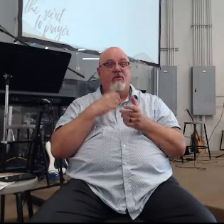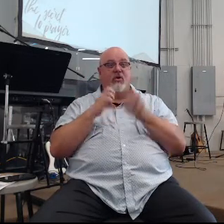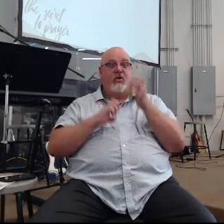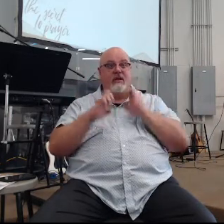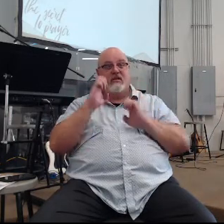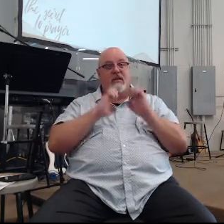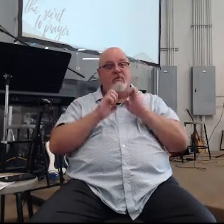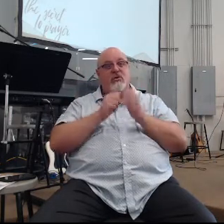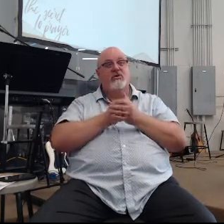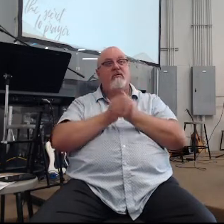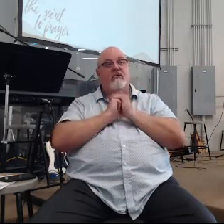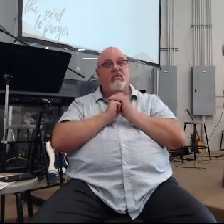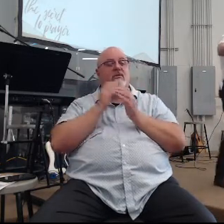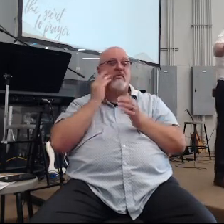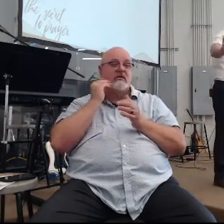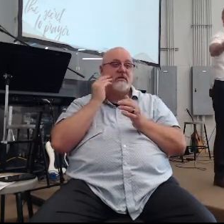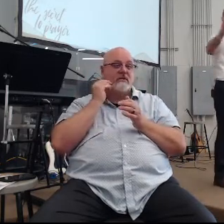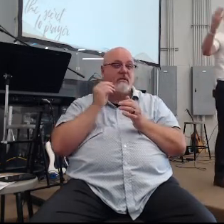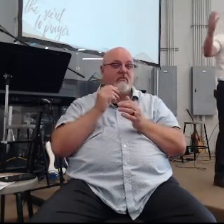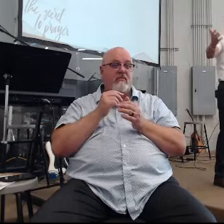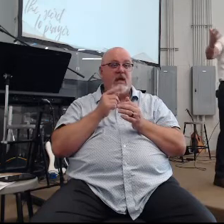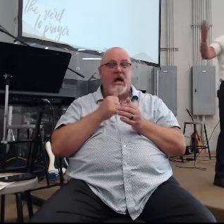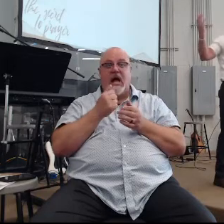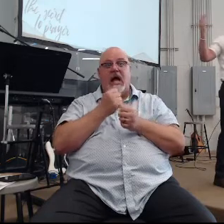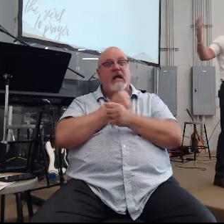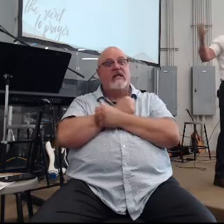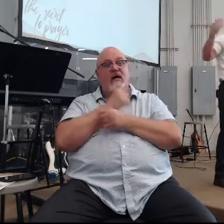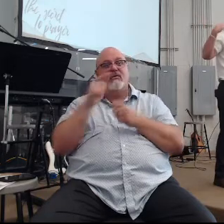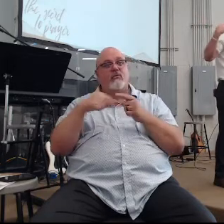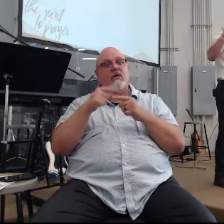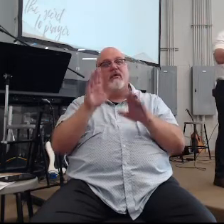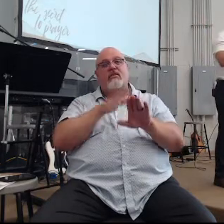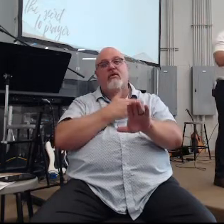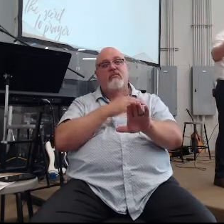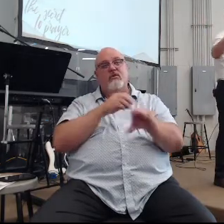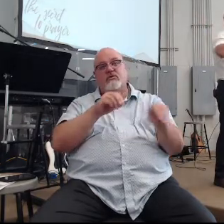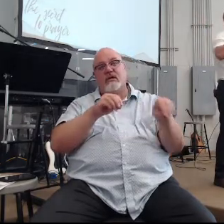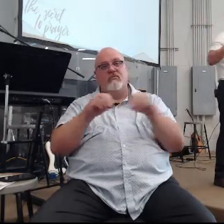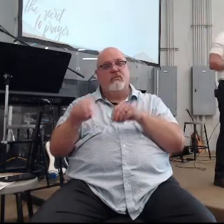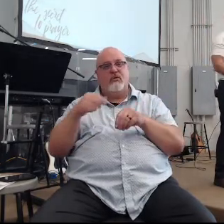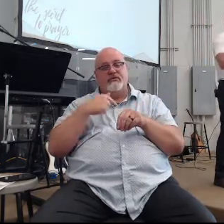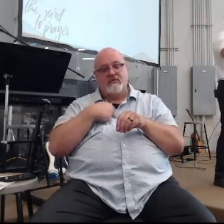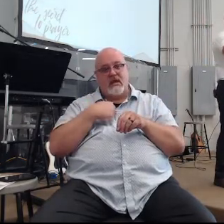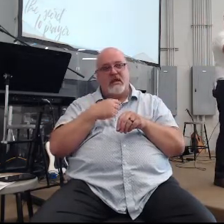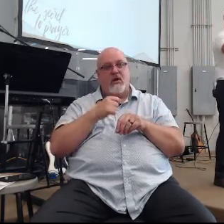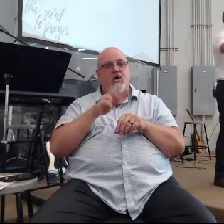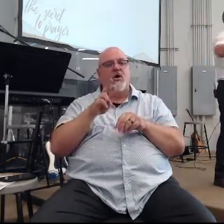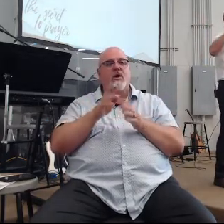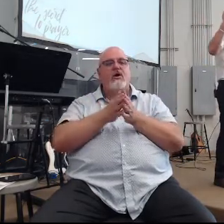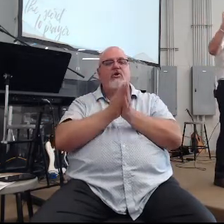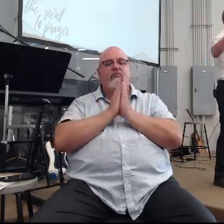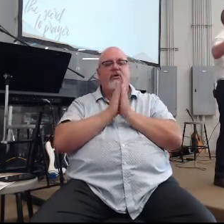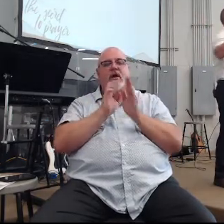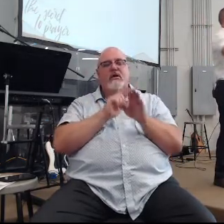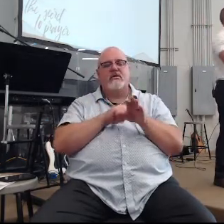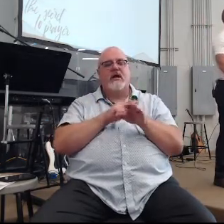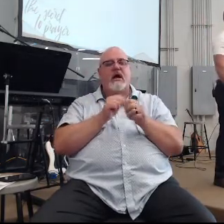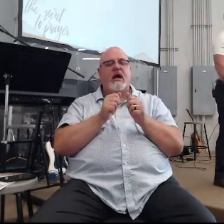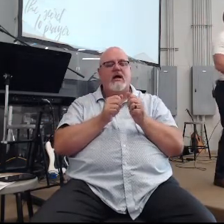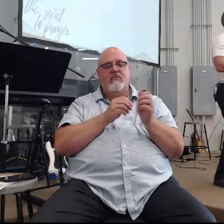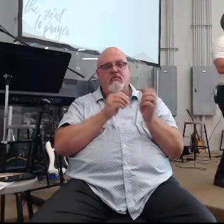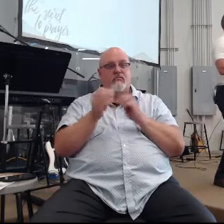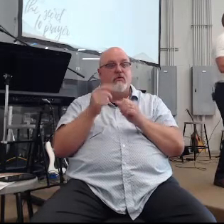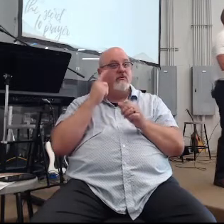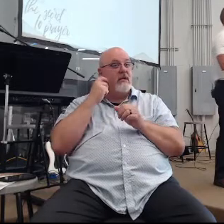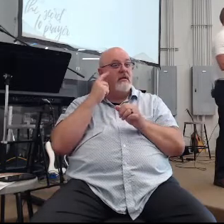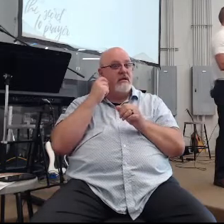worship experiences I am I mean I love it when the music moves me at that part or your prayer time moves me to